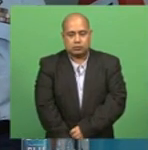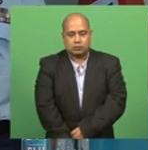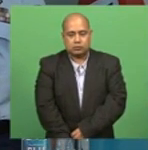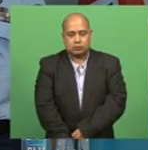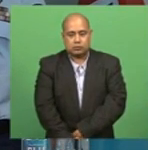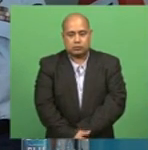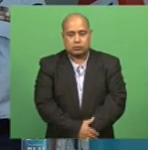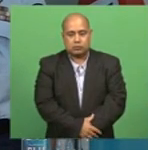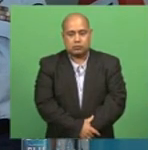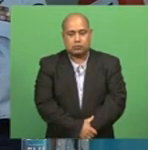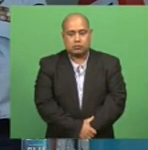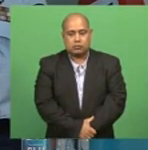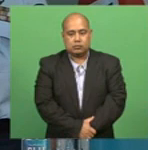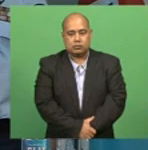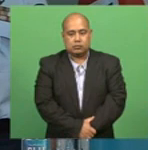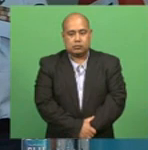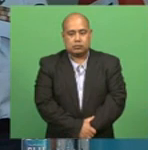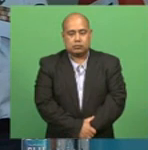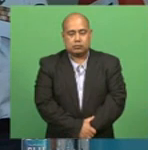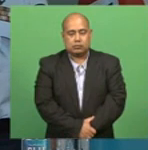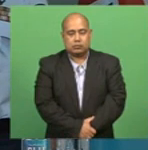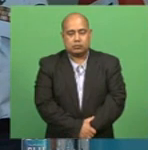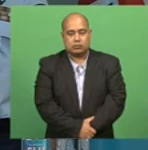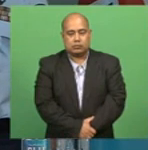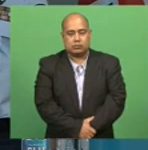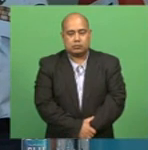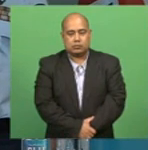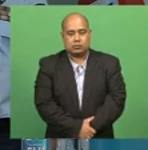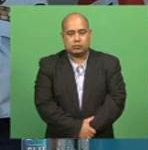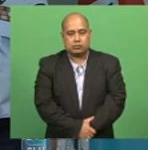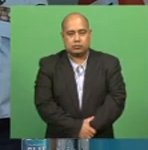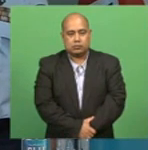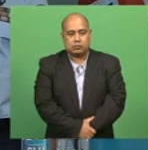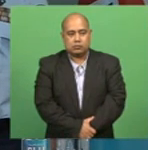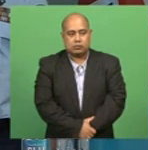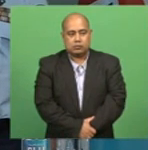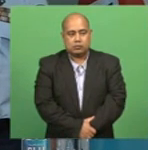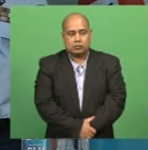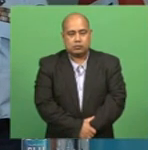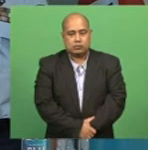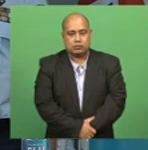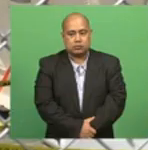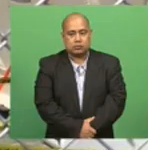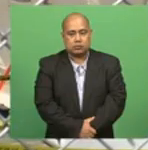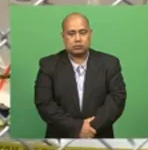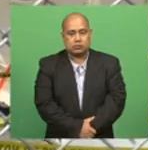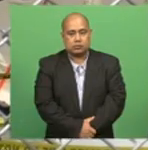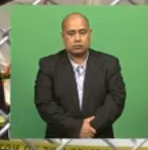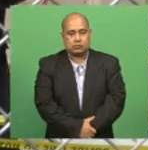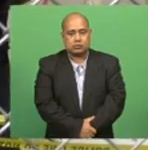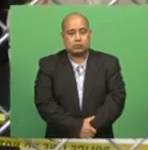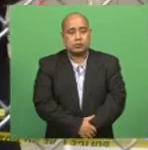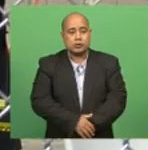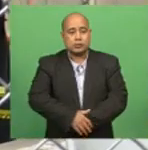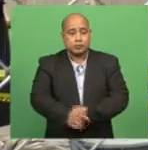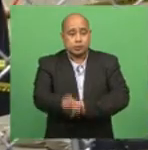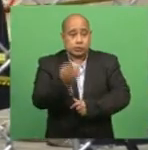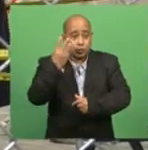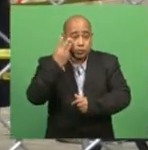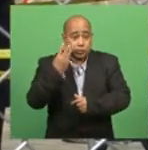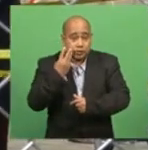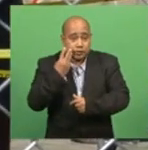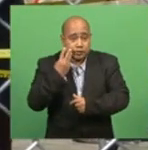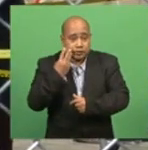sample came from someone in the final stage of recovery from coronavirus. The woman has a stable history